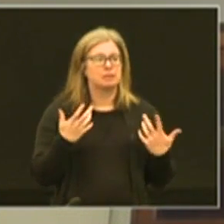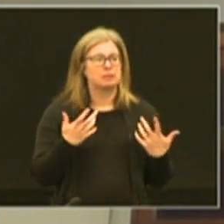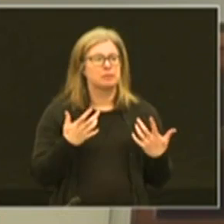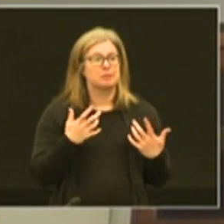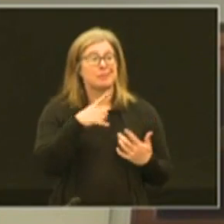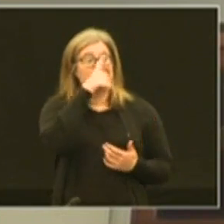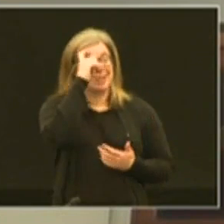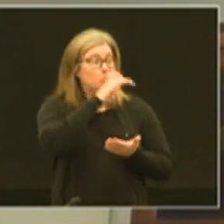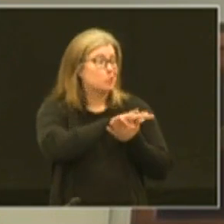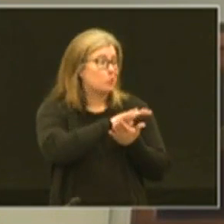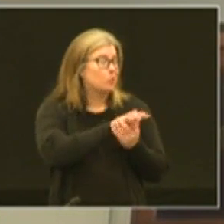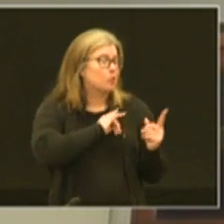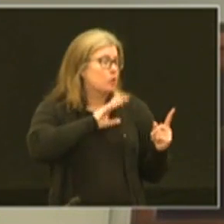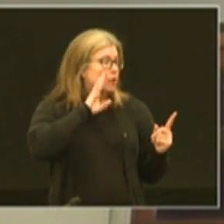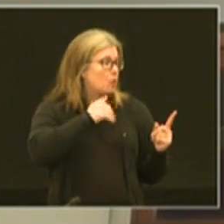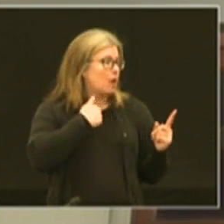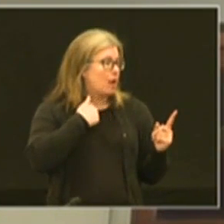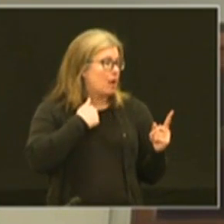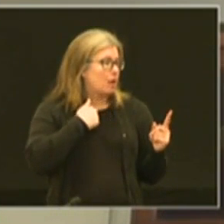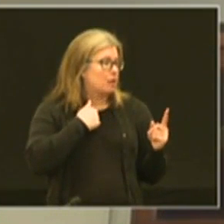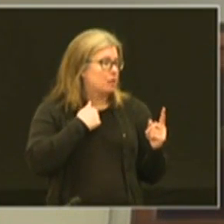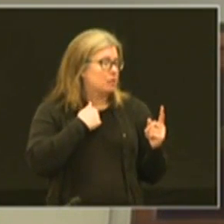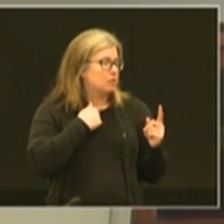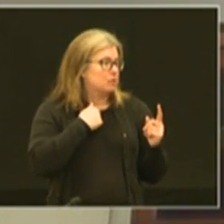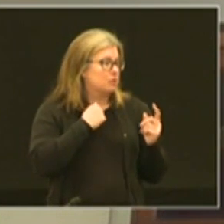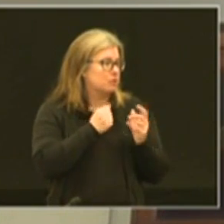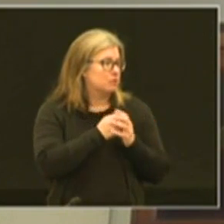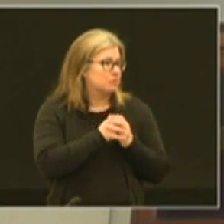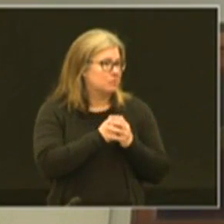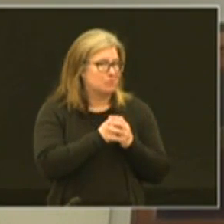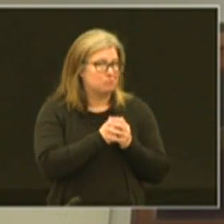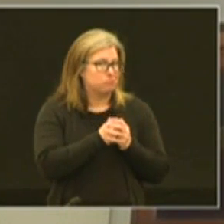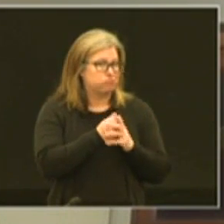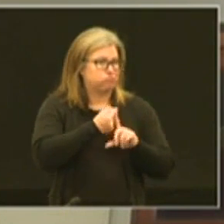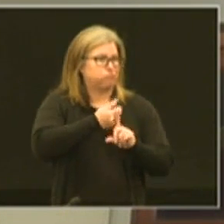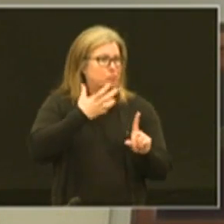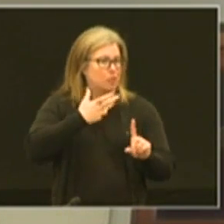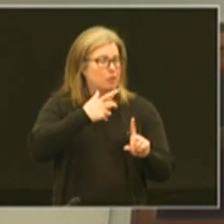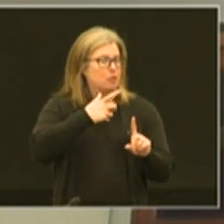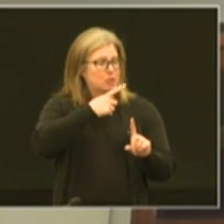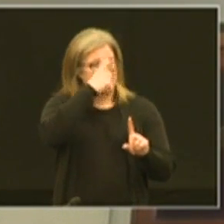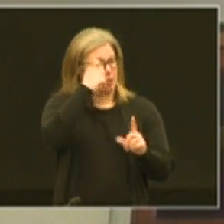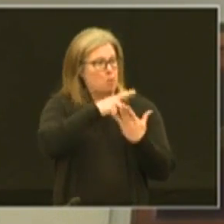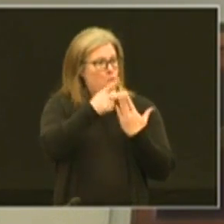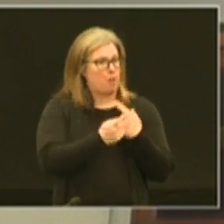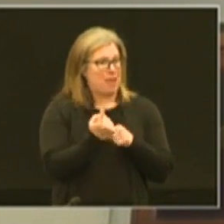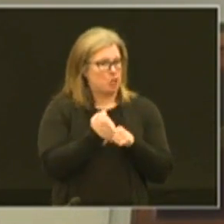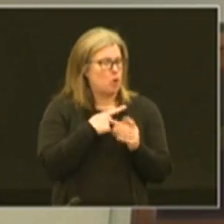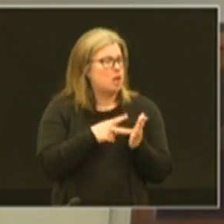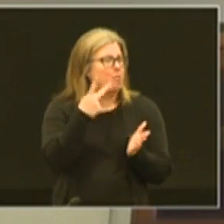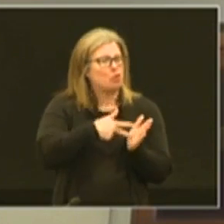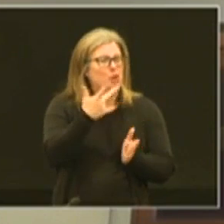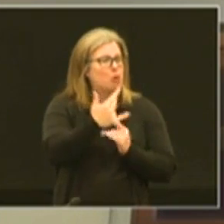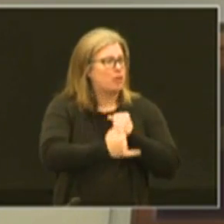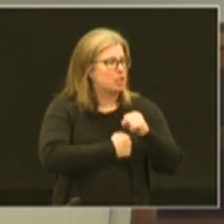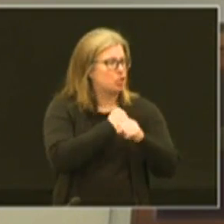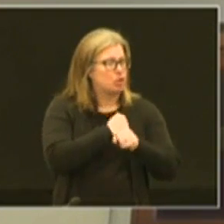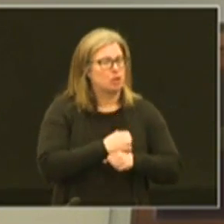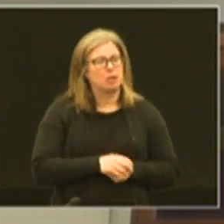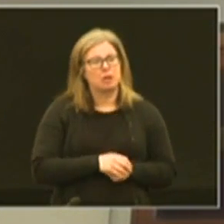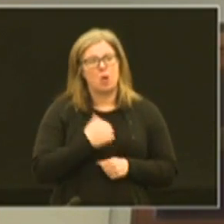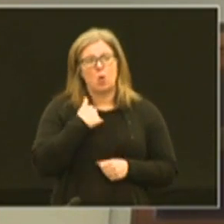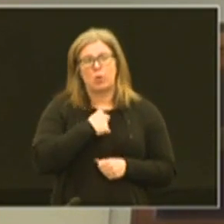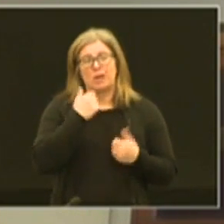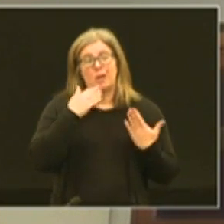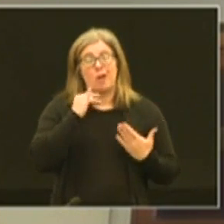summer school which you know we had a robust summer program last year we want to double it and triple it this summer but we